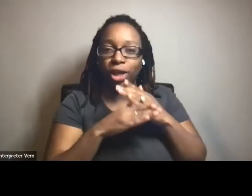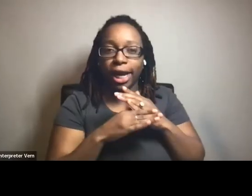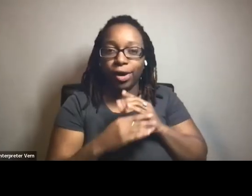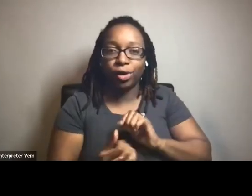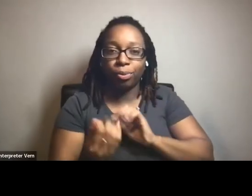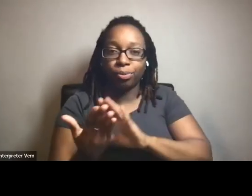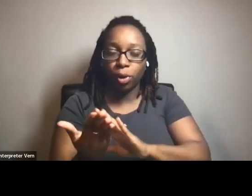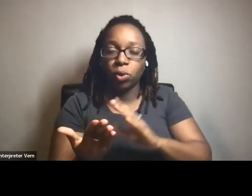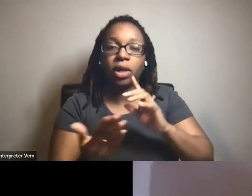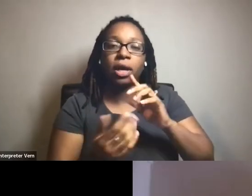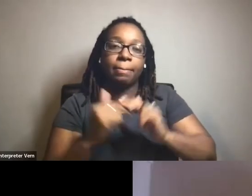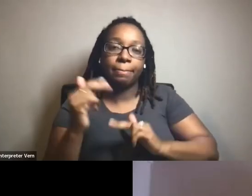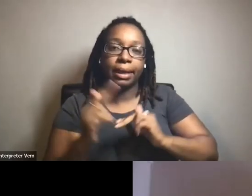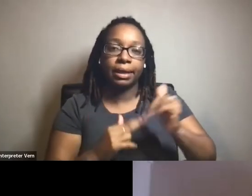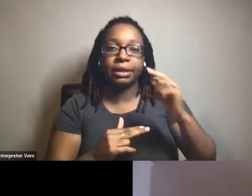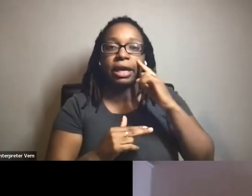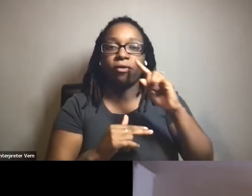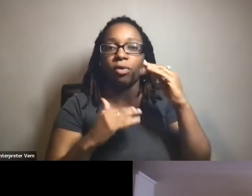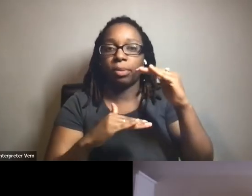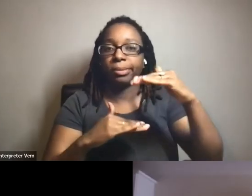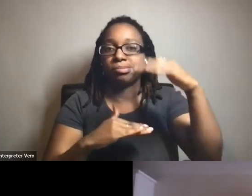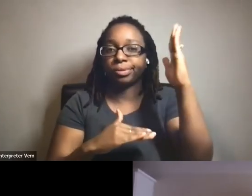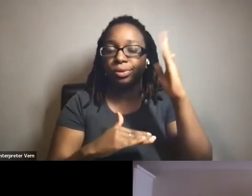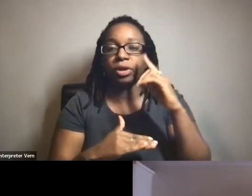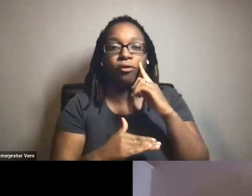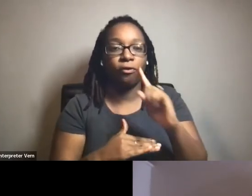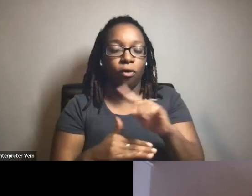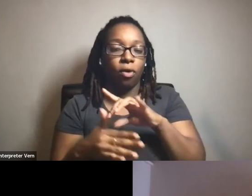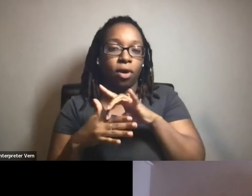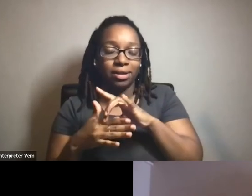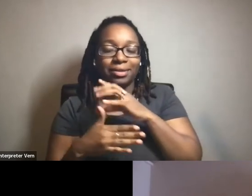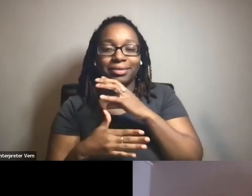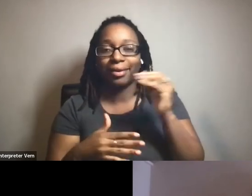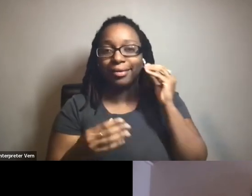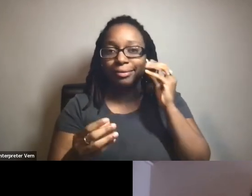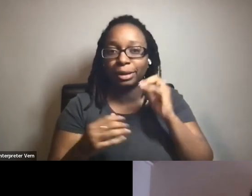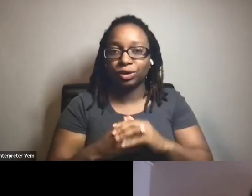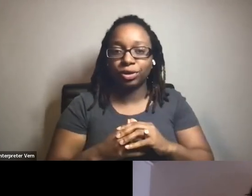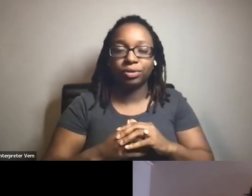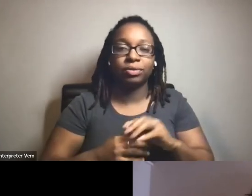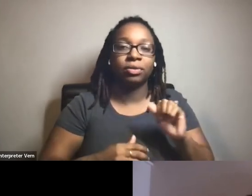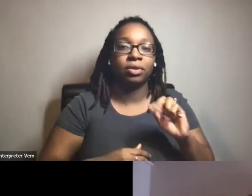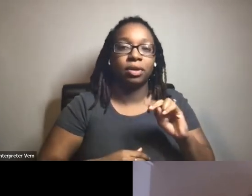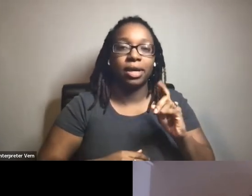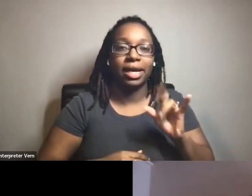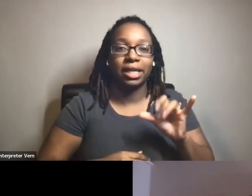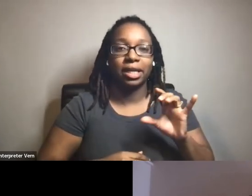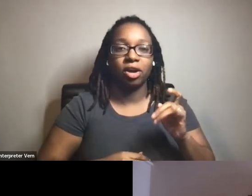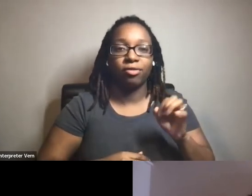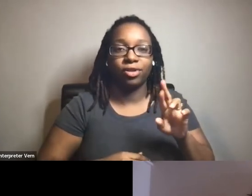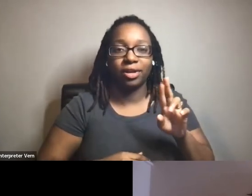academic and workplace context. And the paper is by Andy Coverdale, Sarah Luthway,